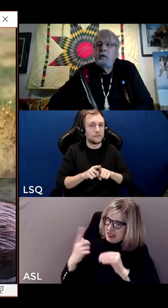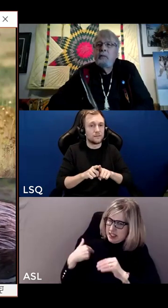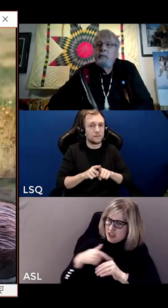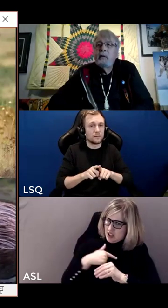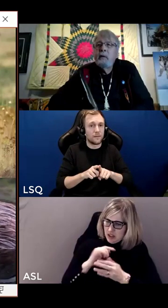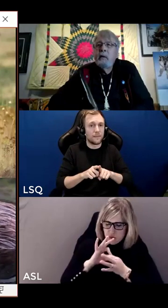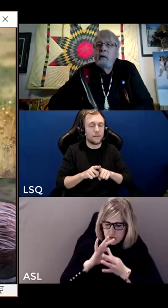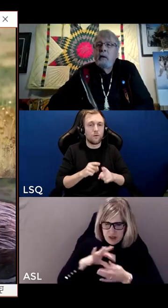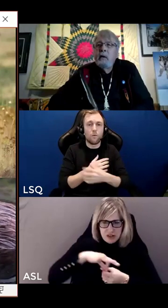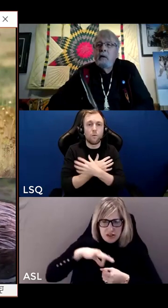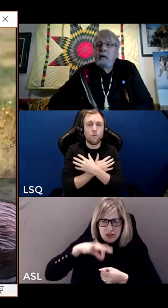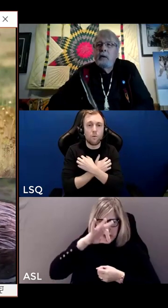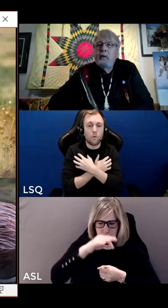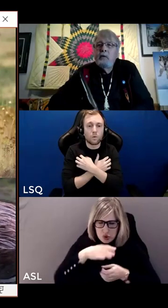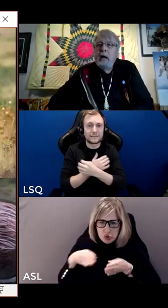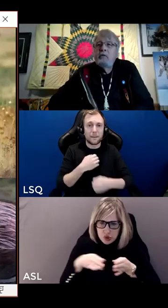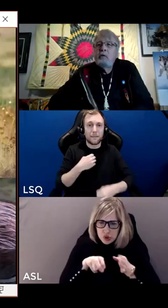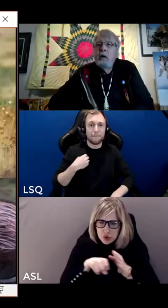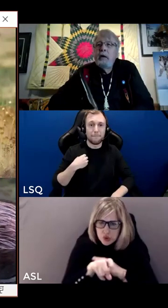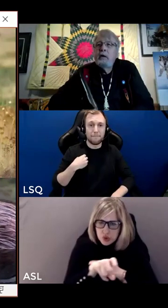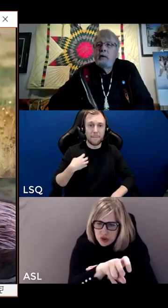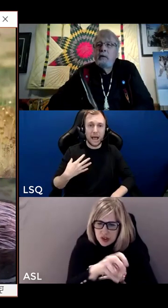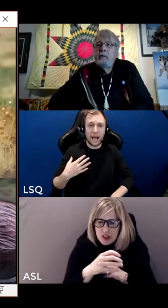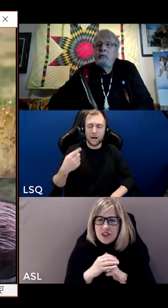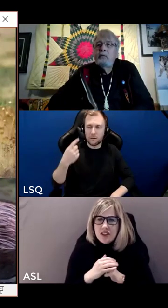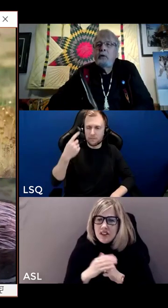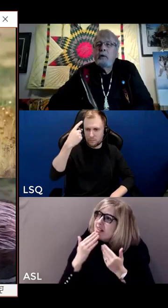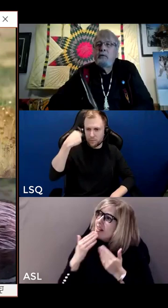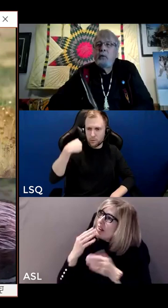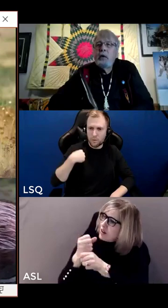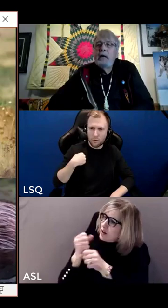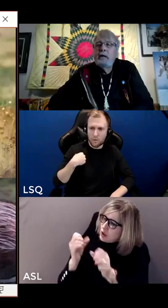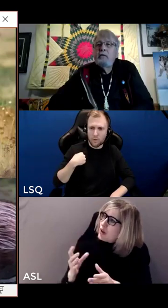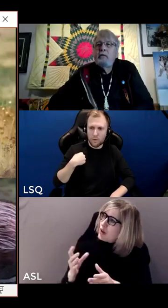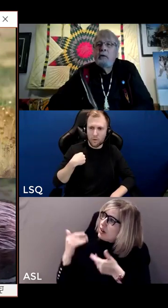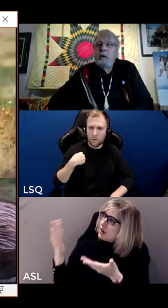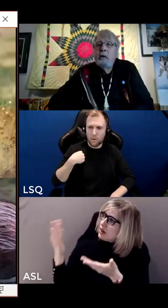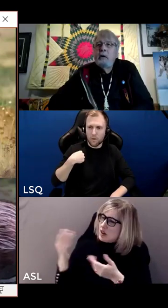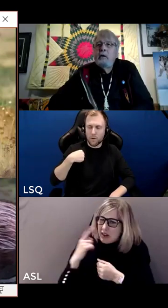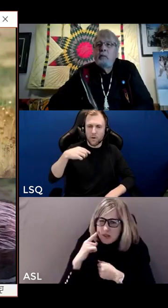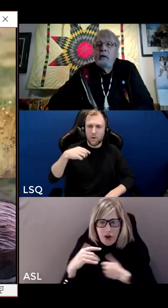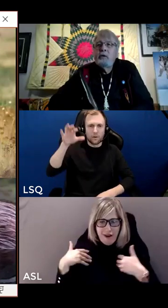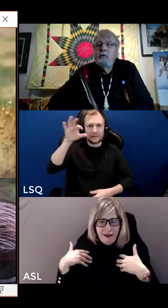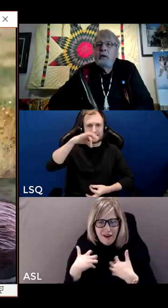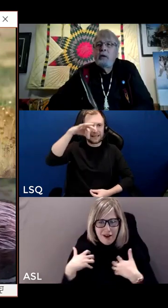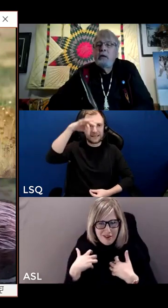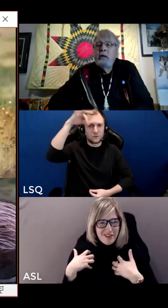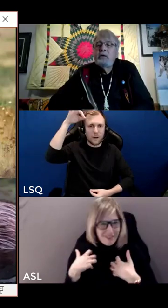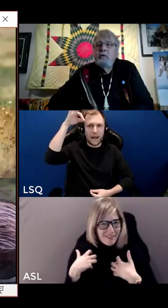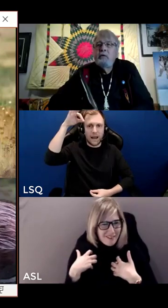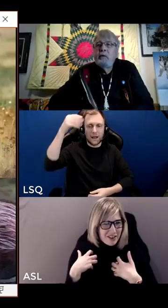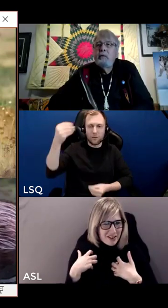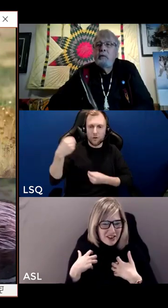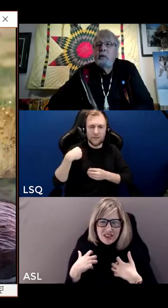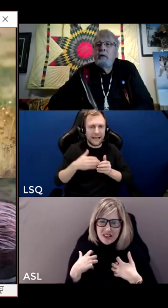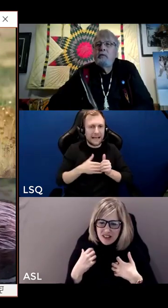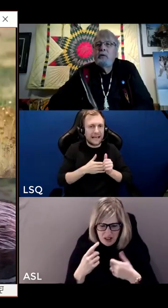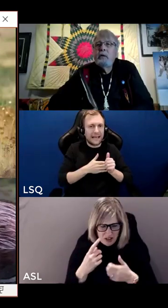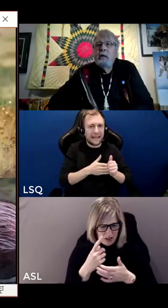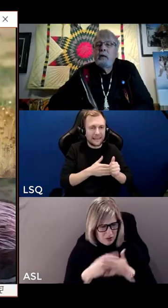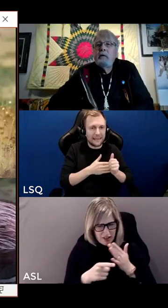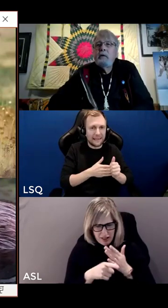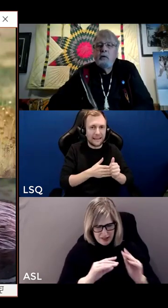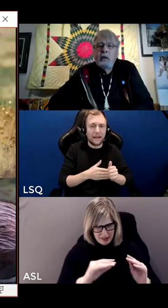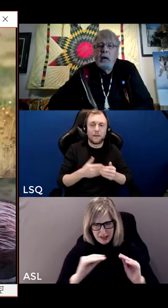journey. We give thanks creator for the four legates and especially for their teachings. We're